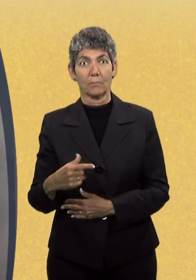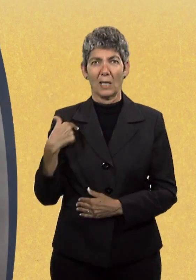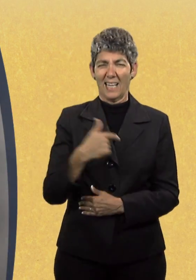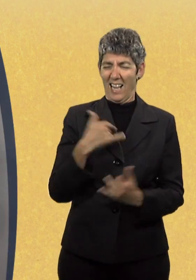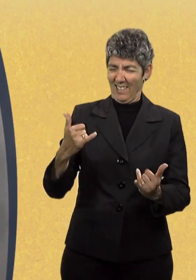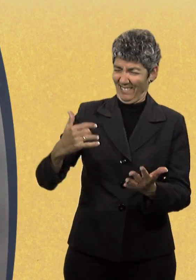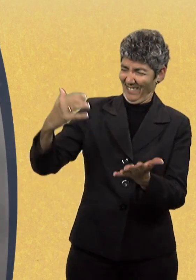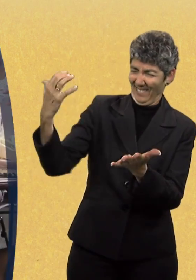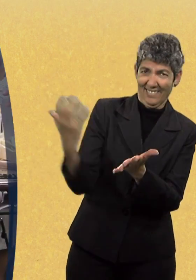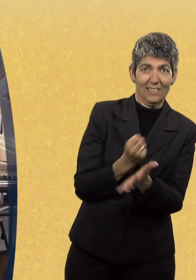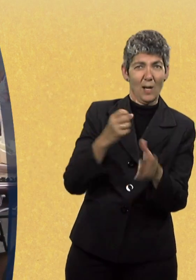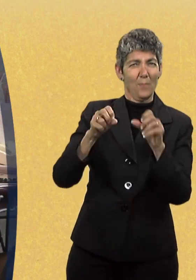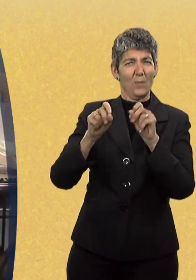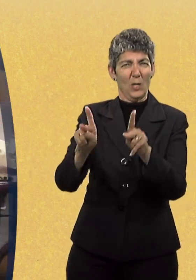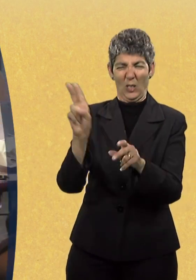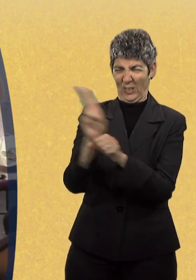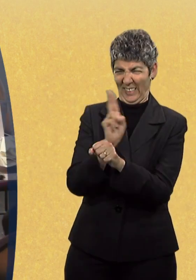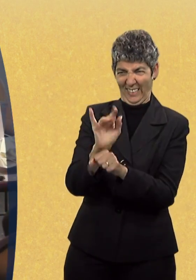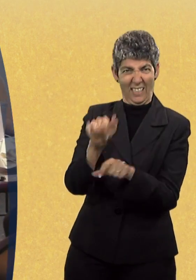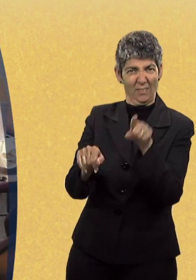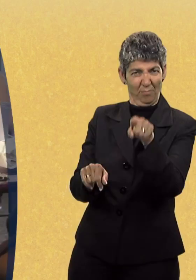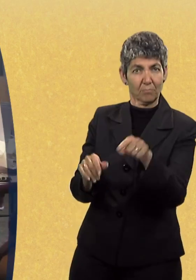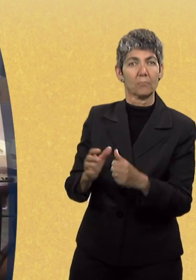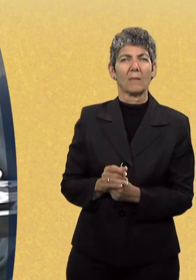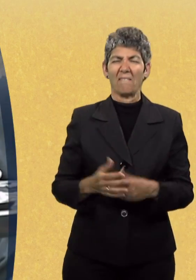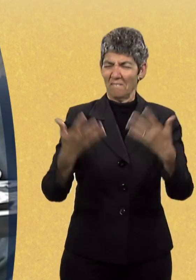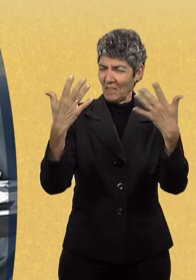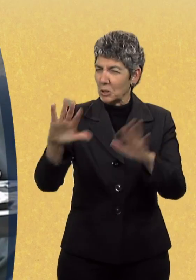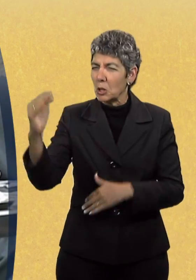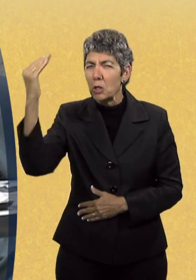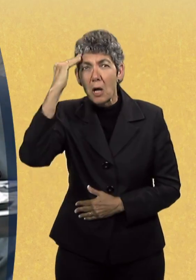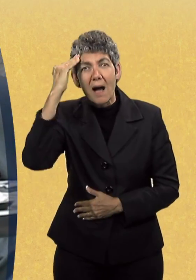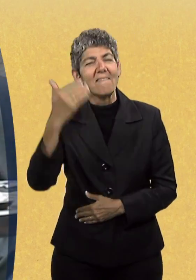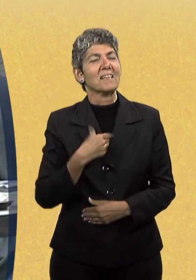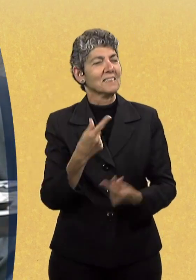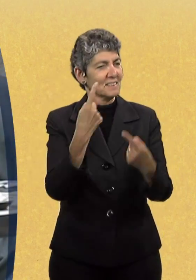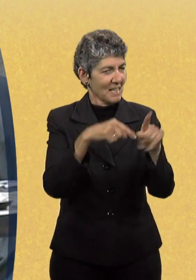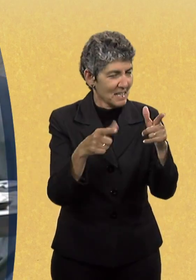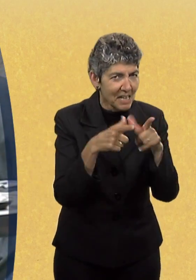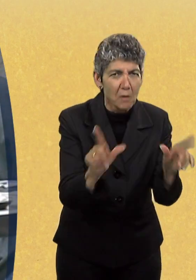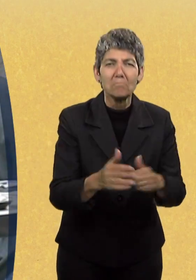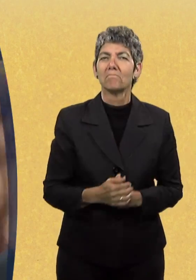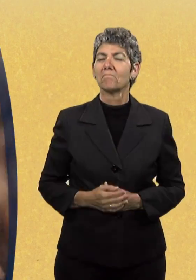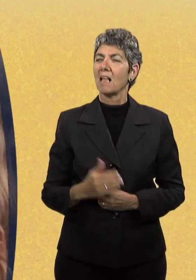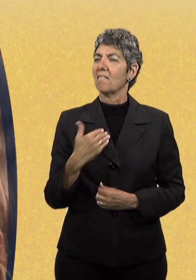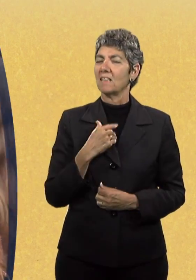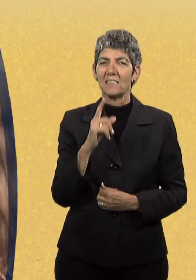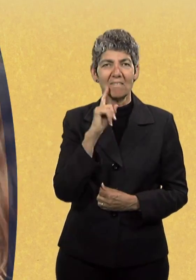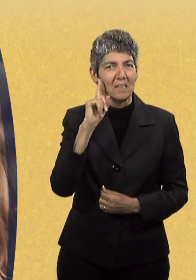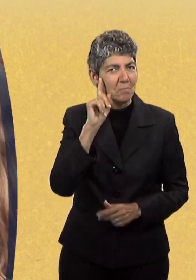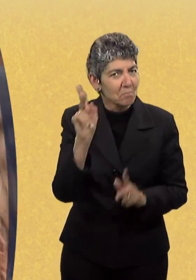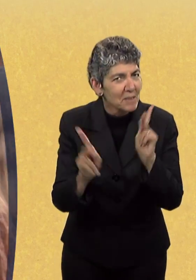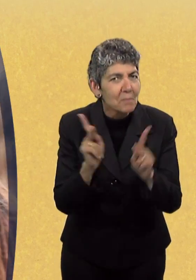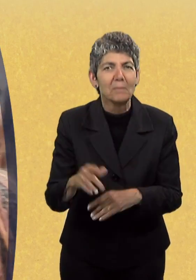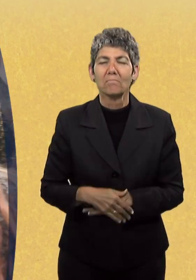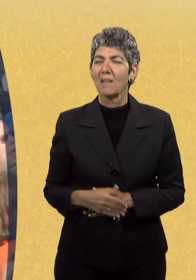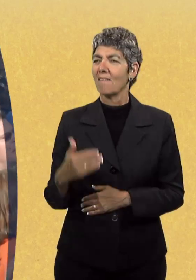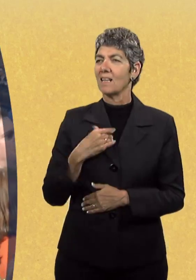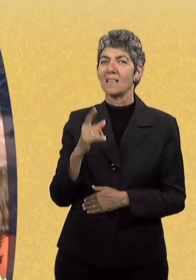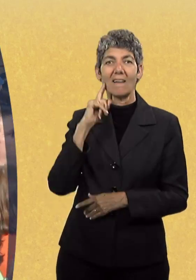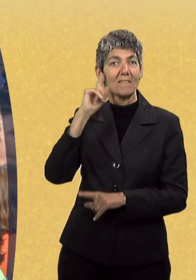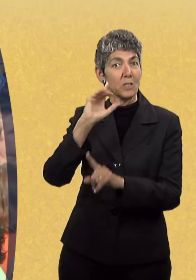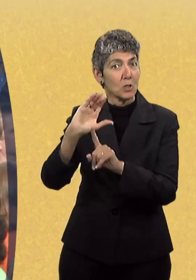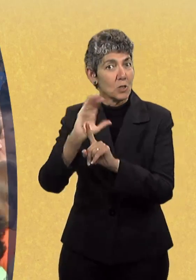into this information to widen the perspective of how human beings form